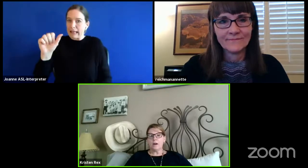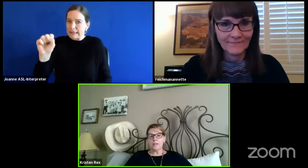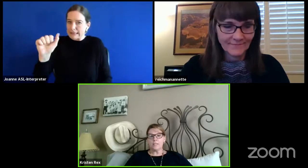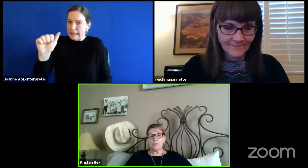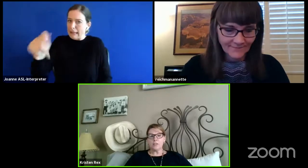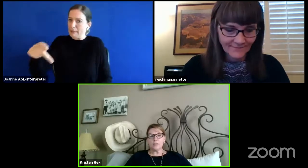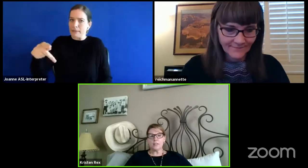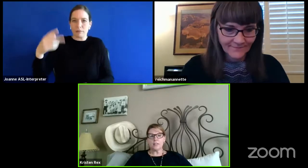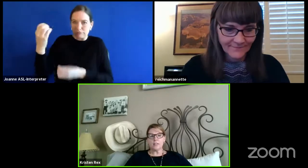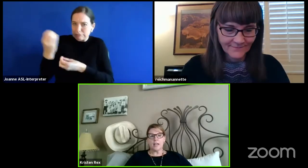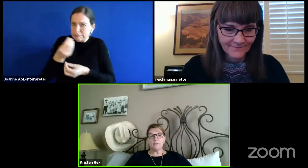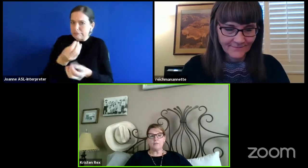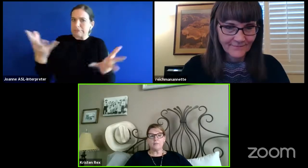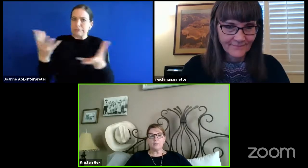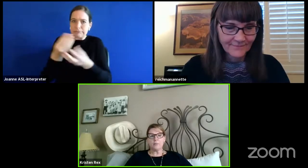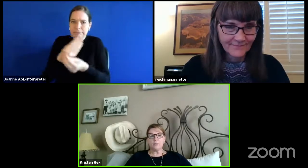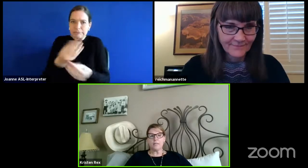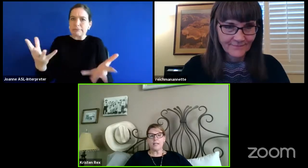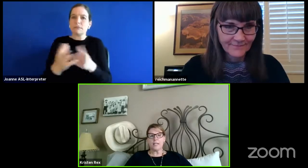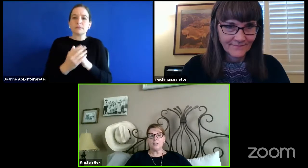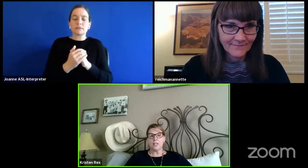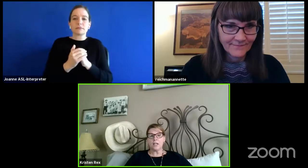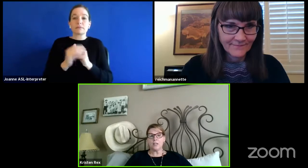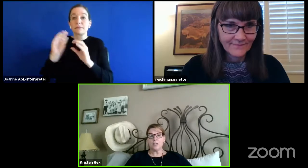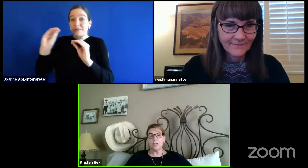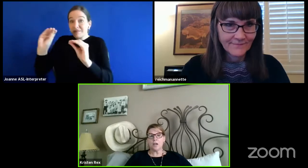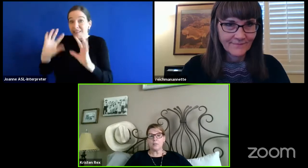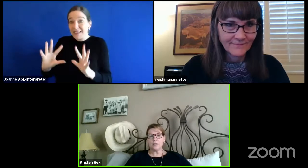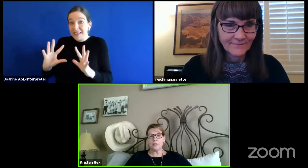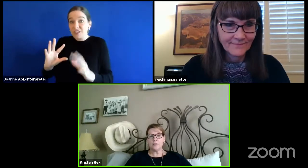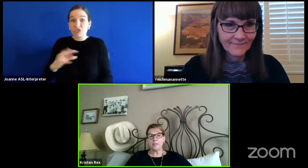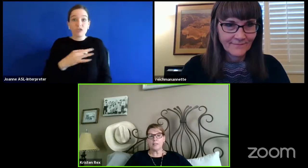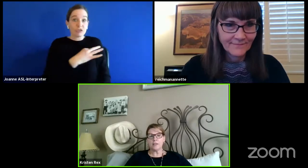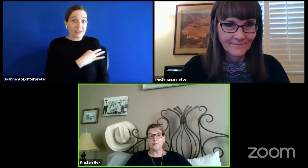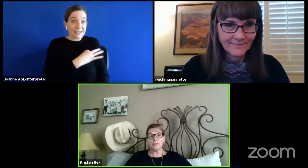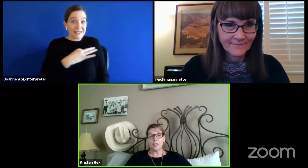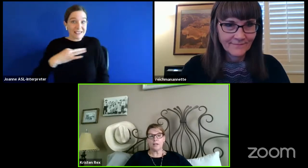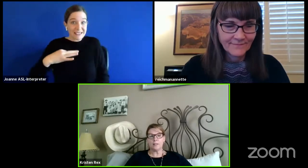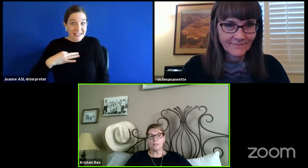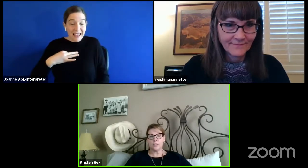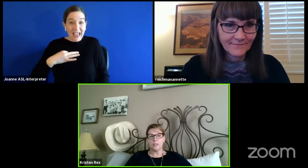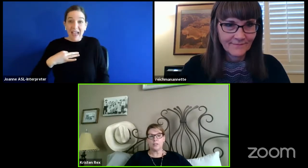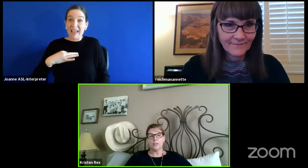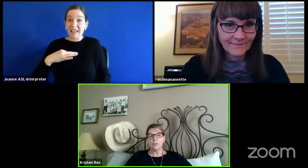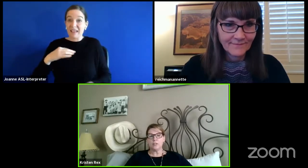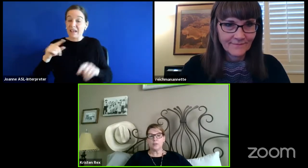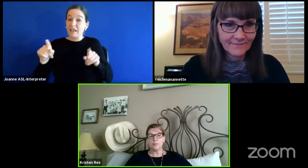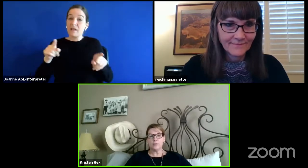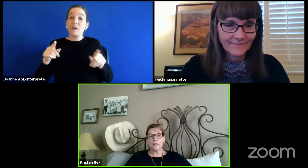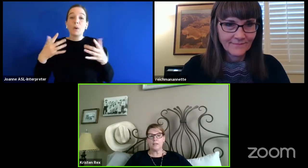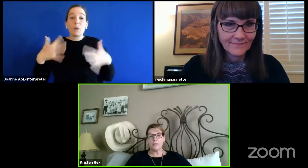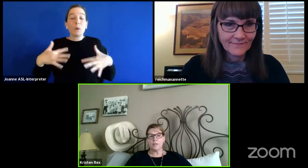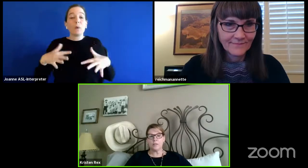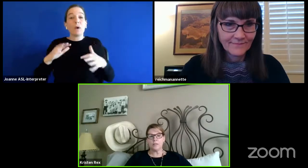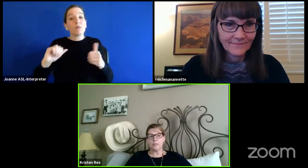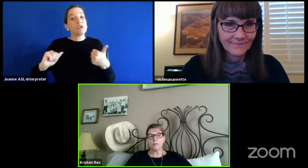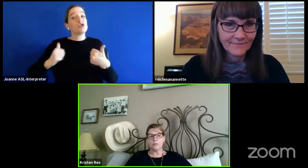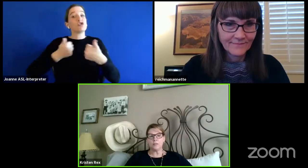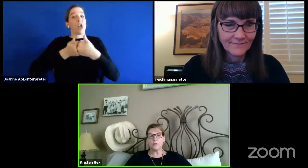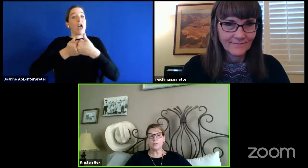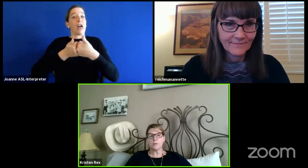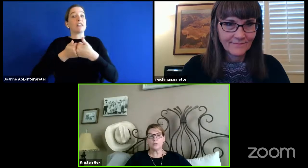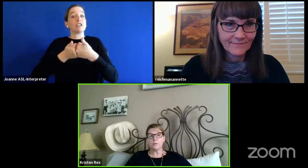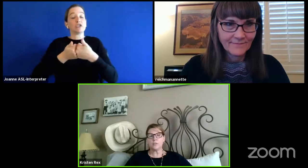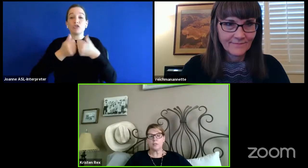Our teachers and staff that provide educational opportunities opportunities have been challenged to provide instruction